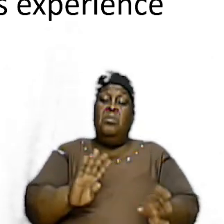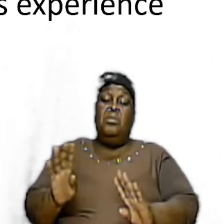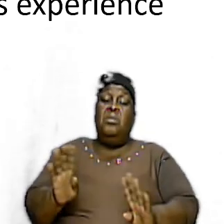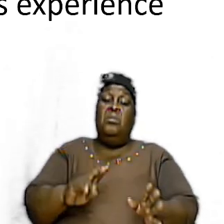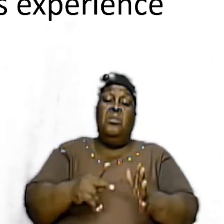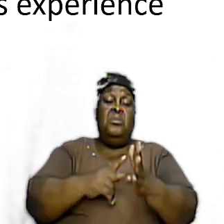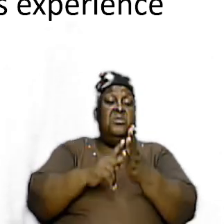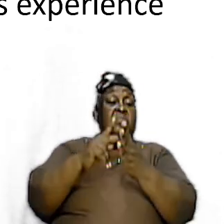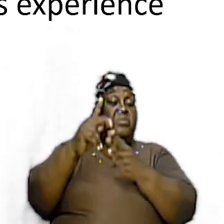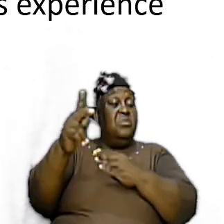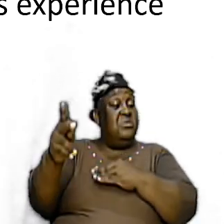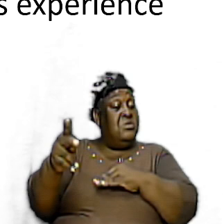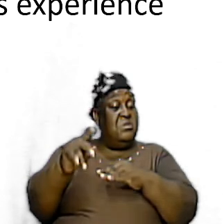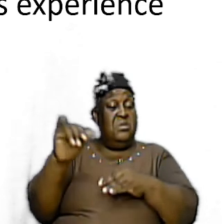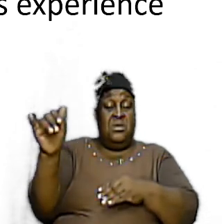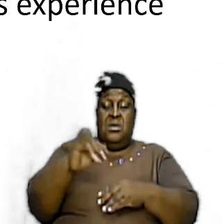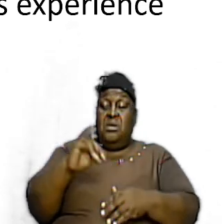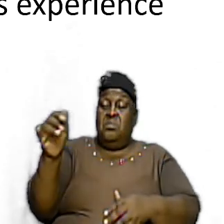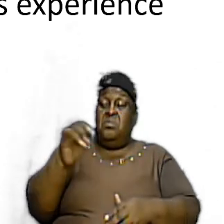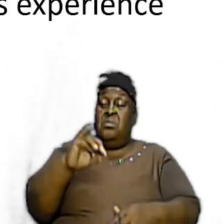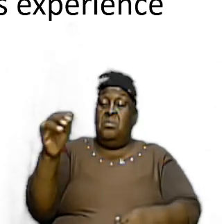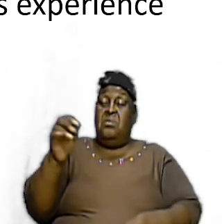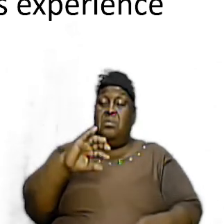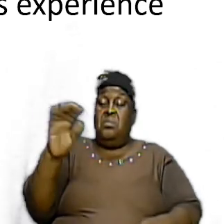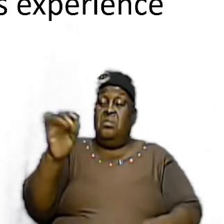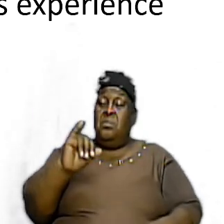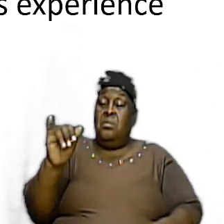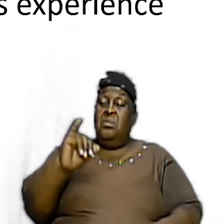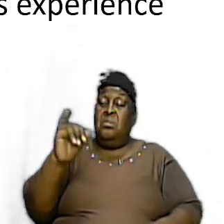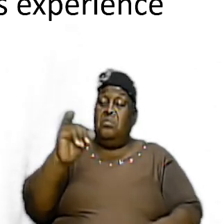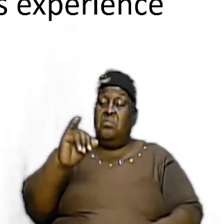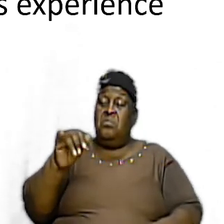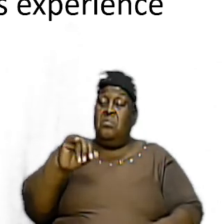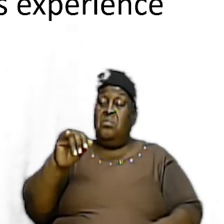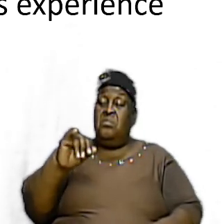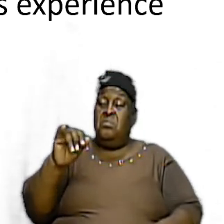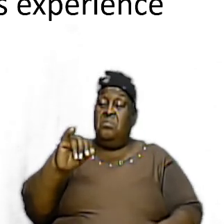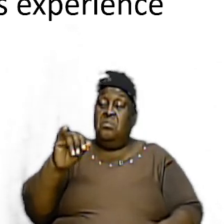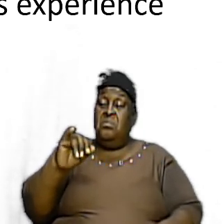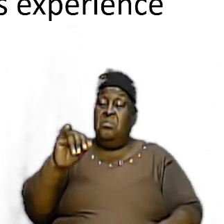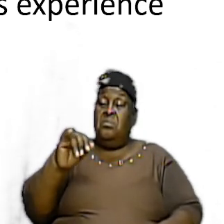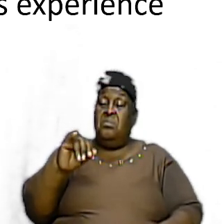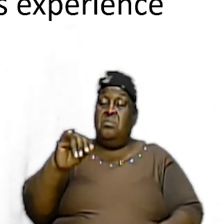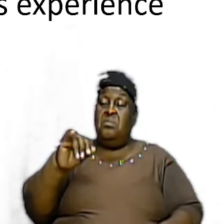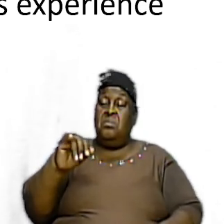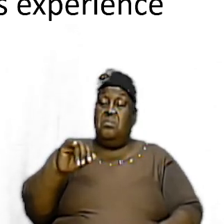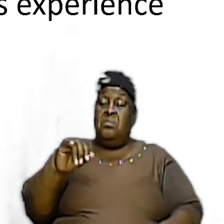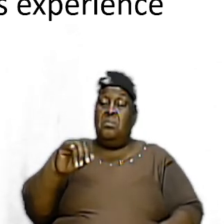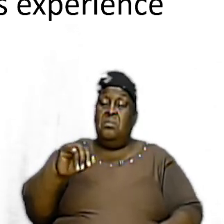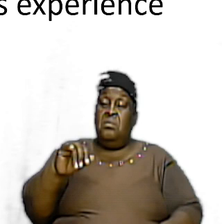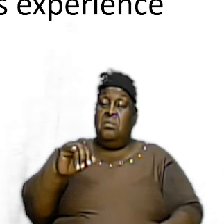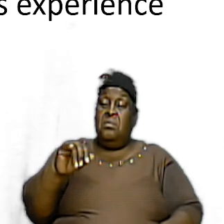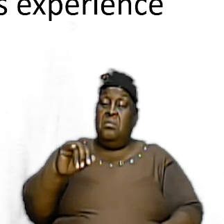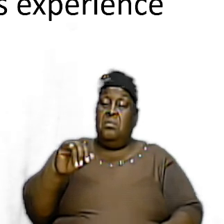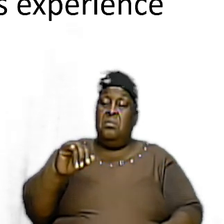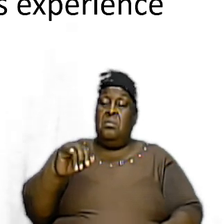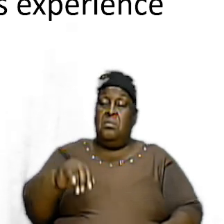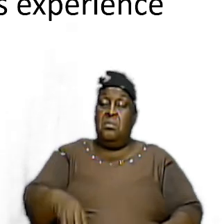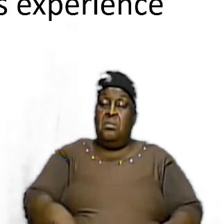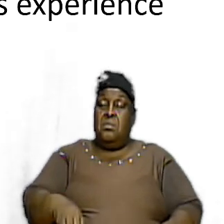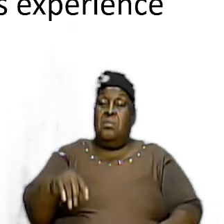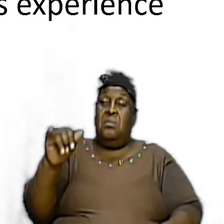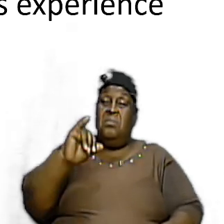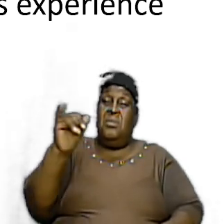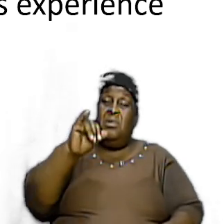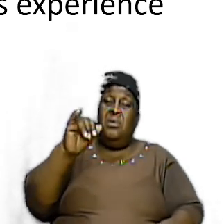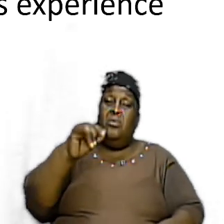same and as we see this going down the line we are going to extract towards the end the fundamental truth